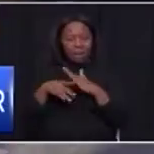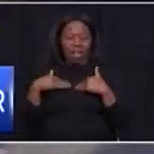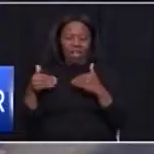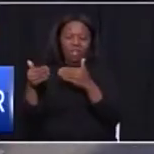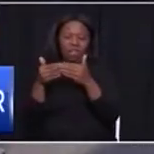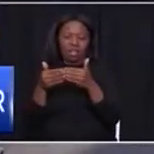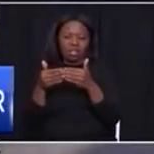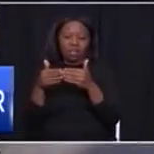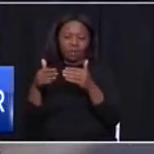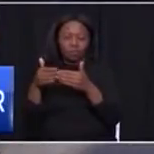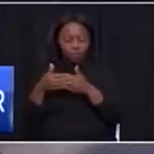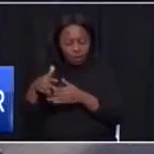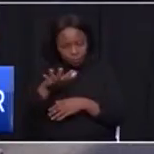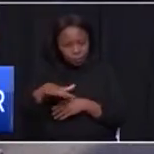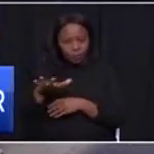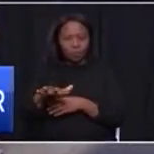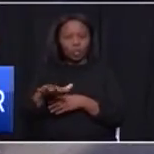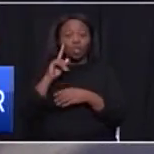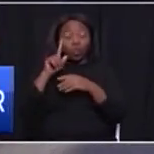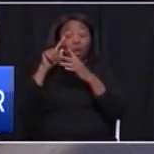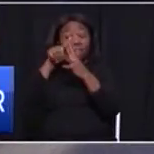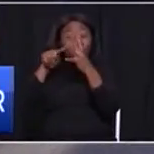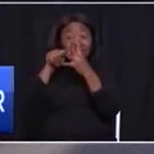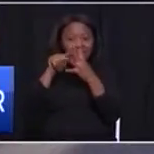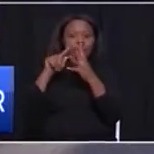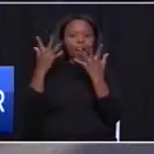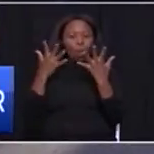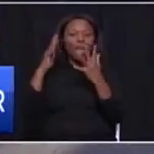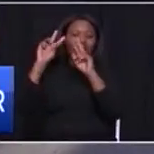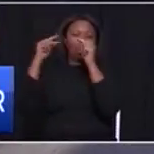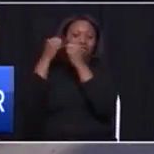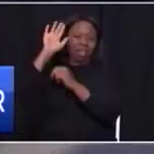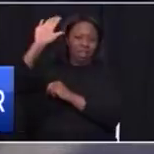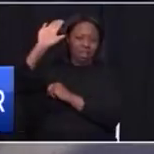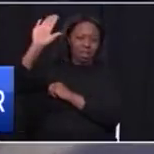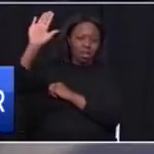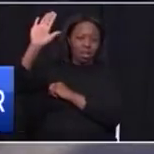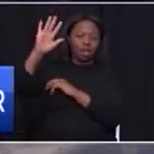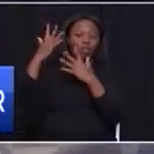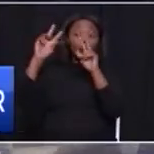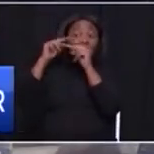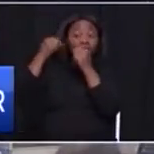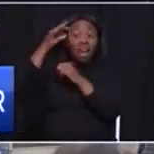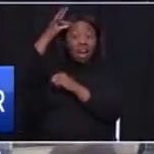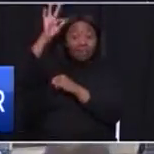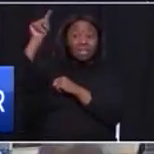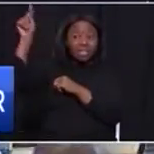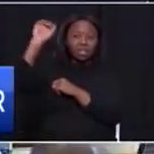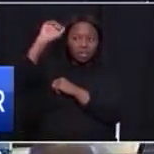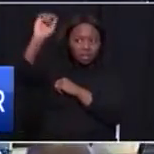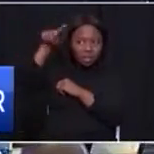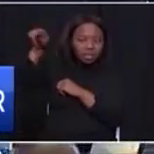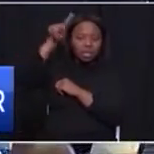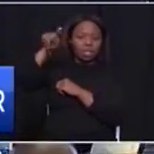So the four central hospitals are national facilities. And national government, with this, Dr. Masuku, this I have